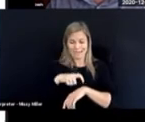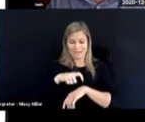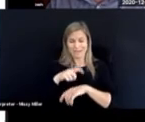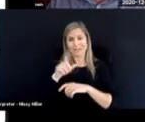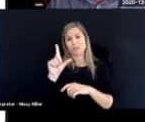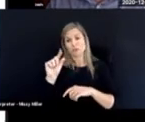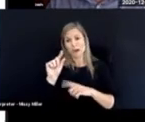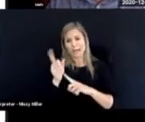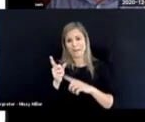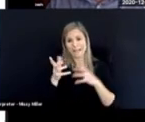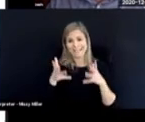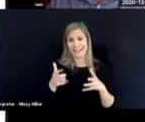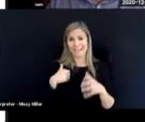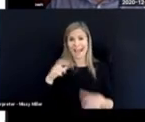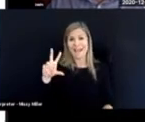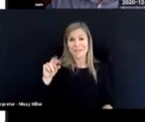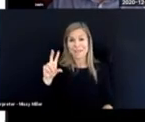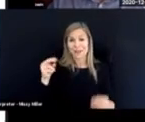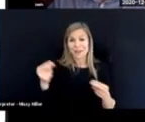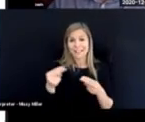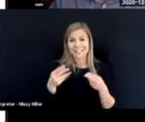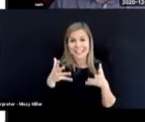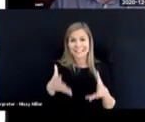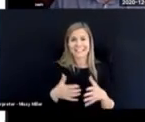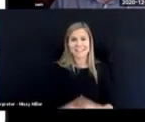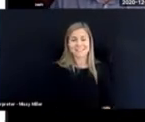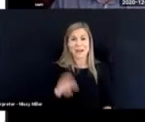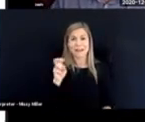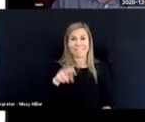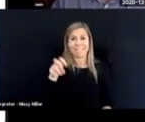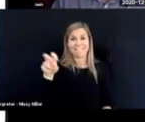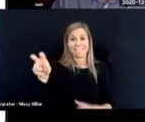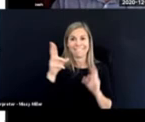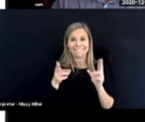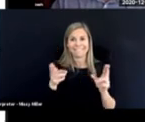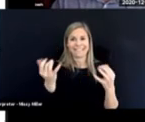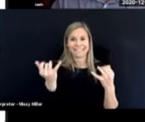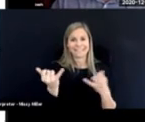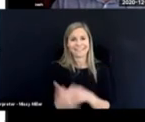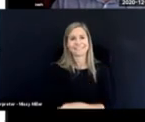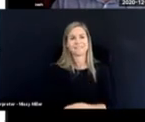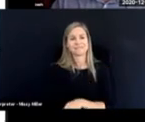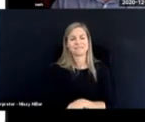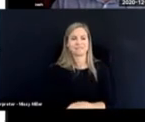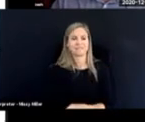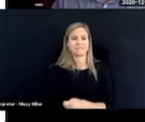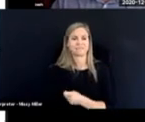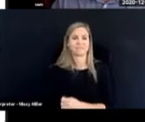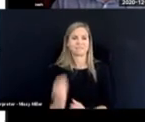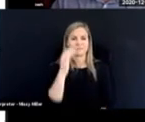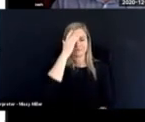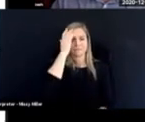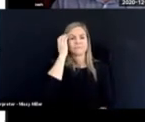left. And about 30 slides. So I'm going to jump through.